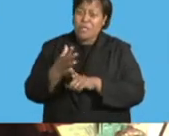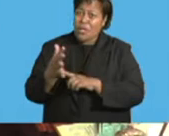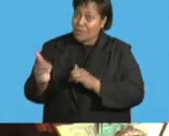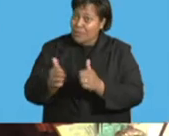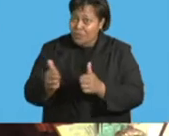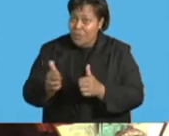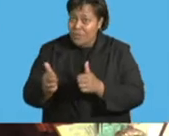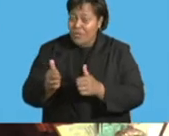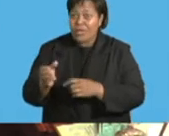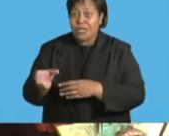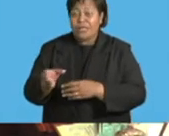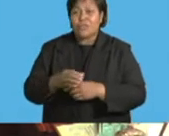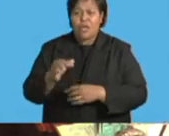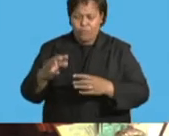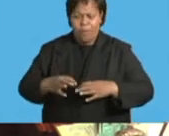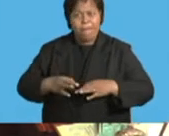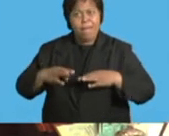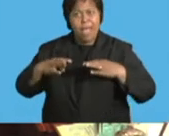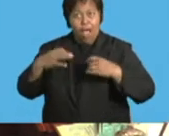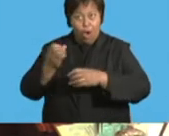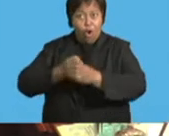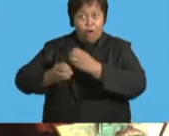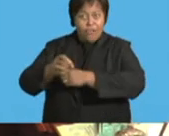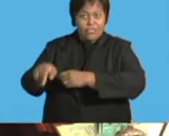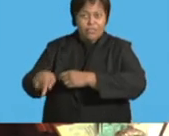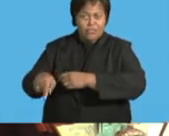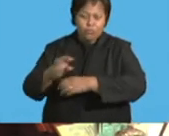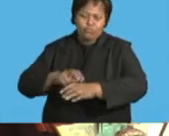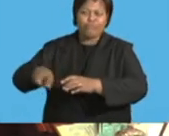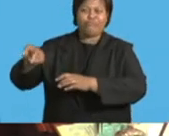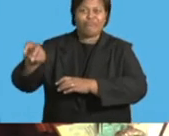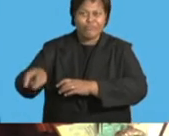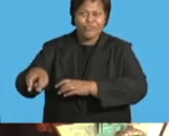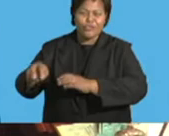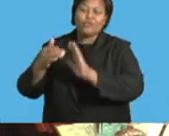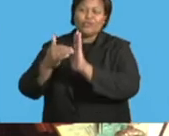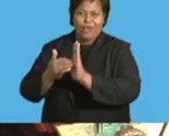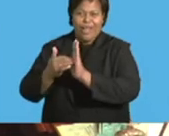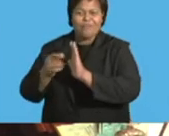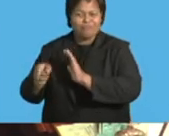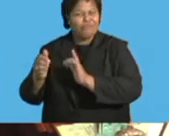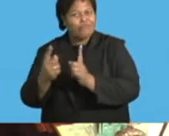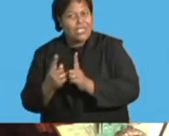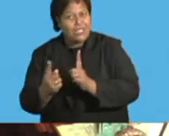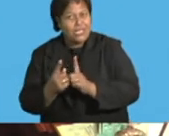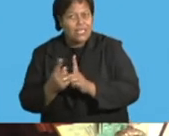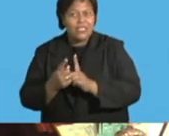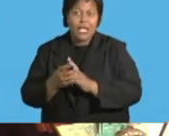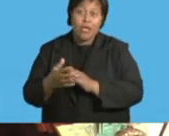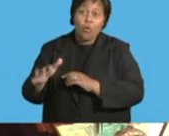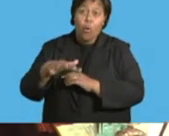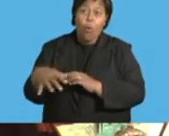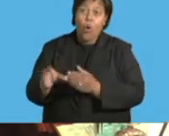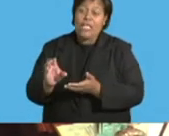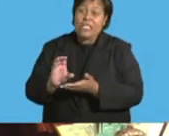office of the mayor, hence the functions of the mayor which have been traditionally to chair meetings and carry out civic duties will now be